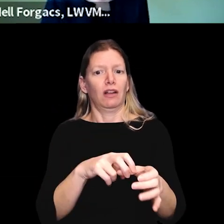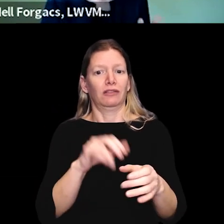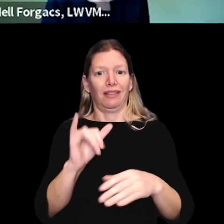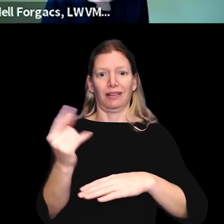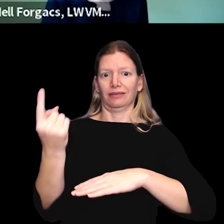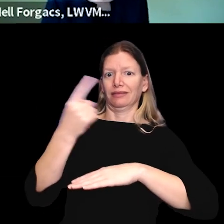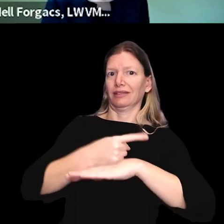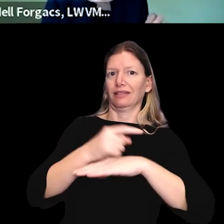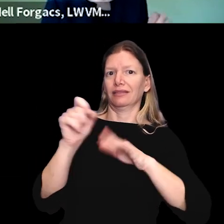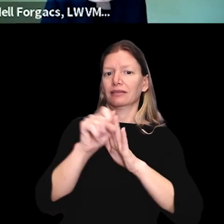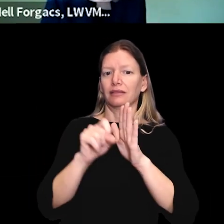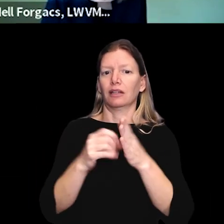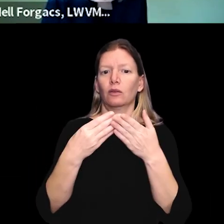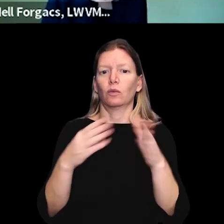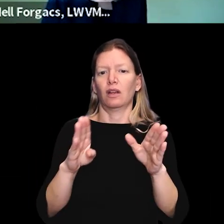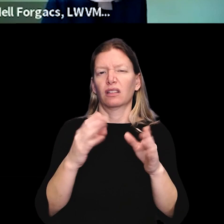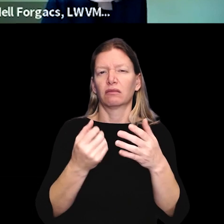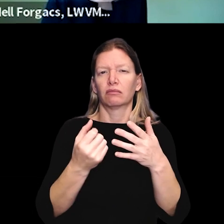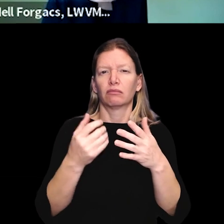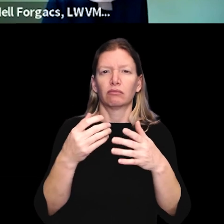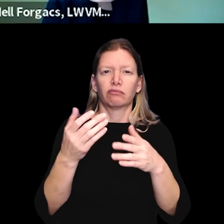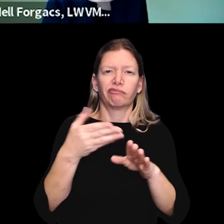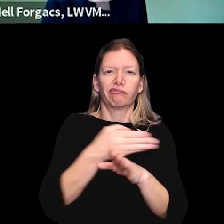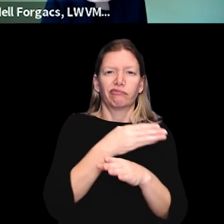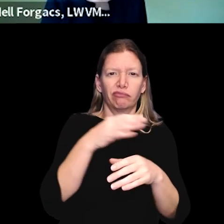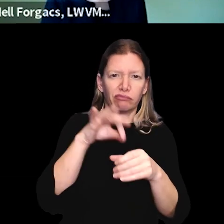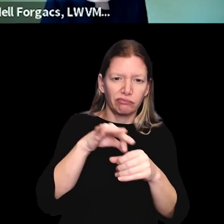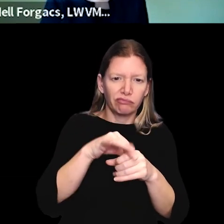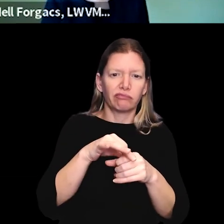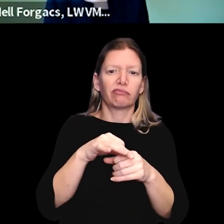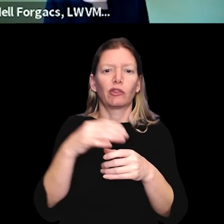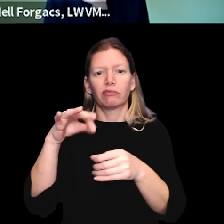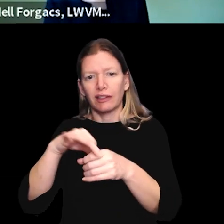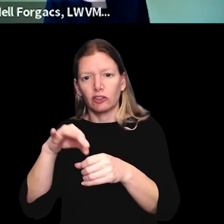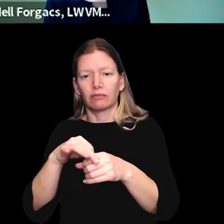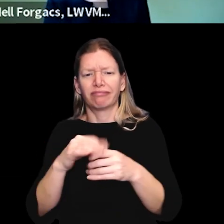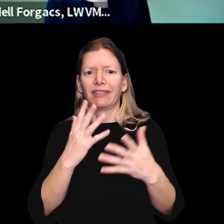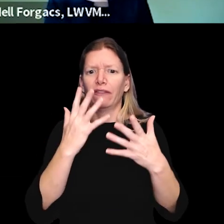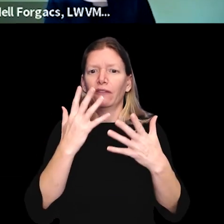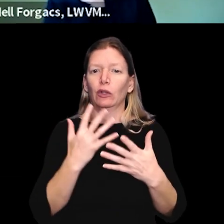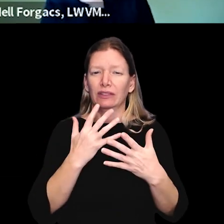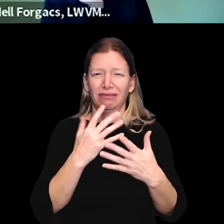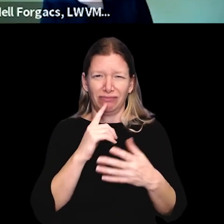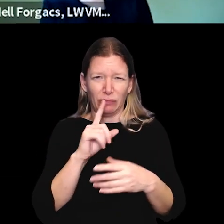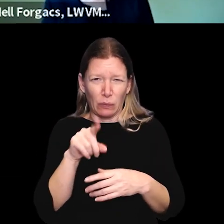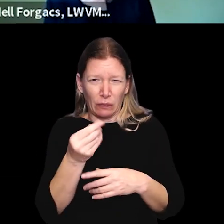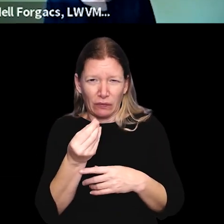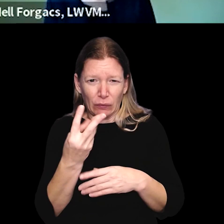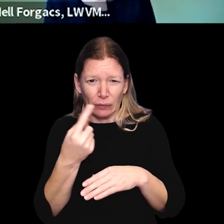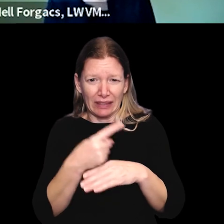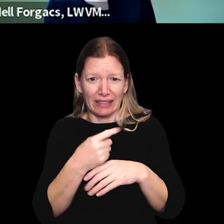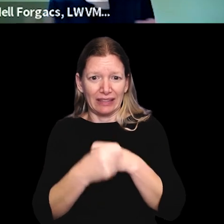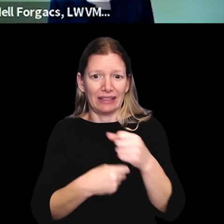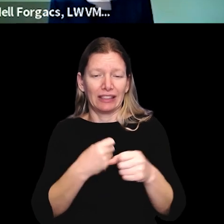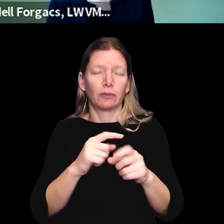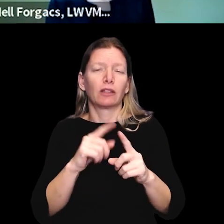on the days of statewide primaries and elections. Unfortunately, that's only a couple of days every couple